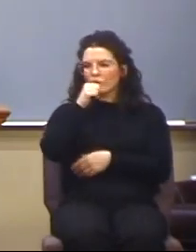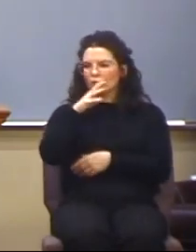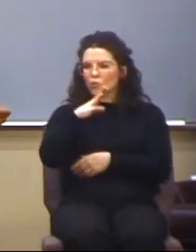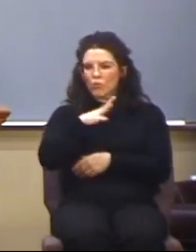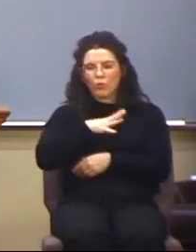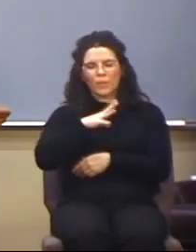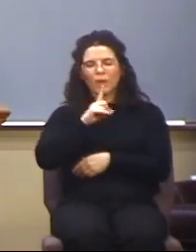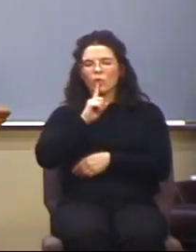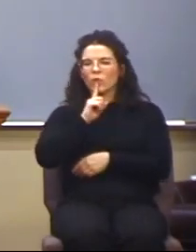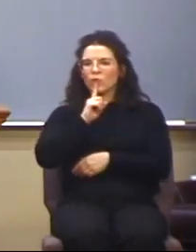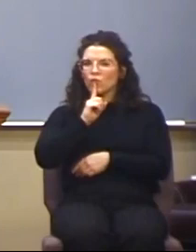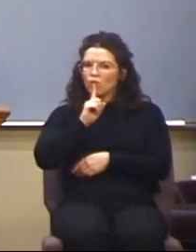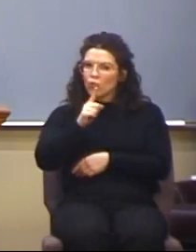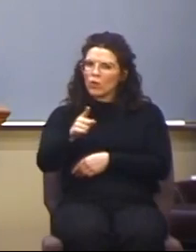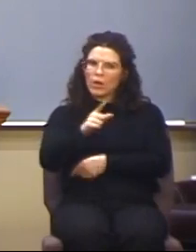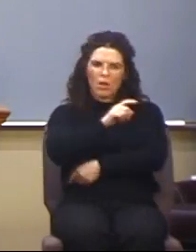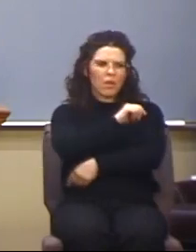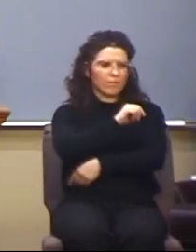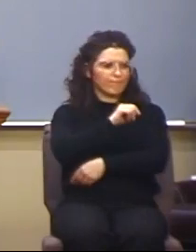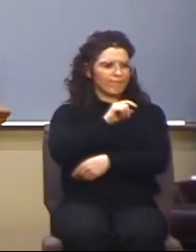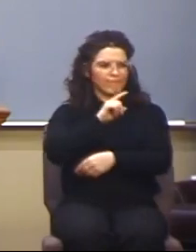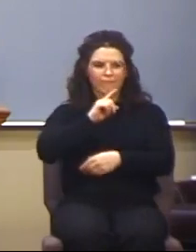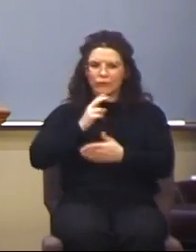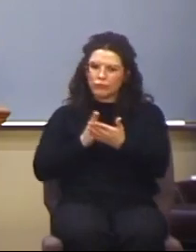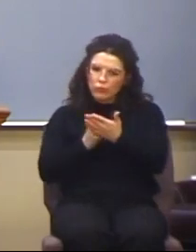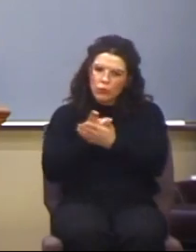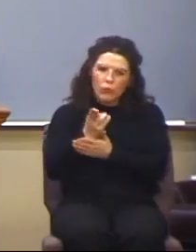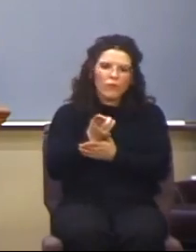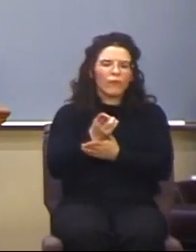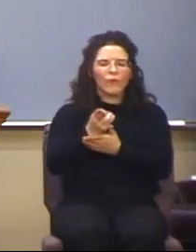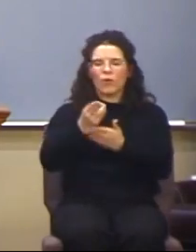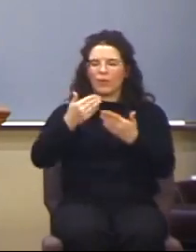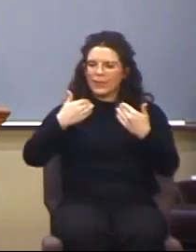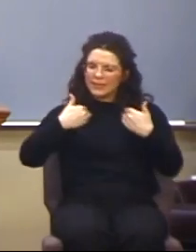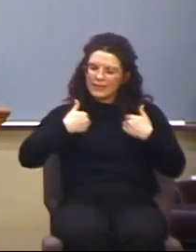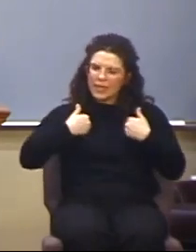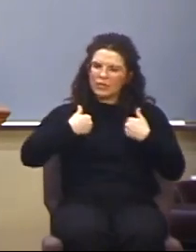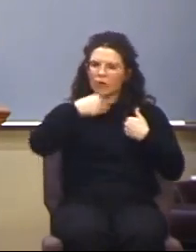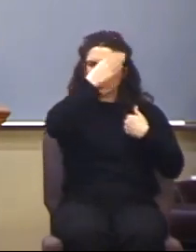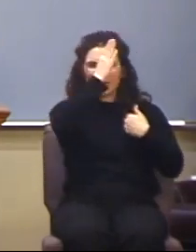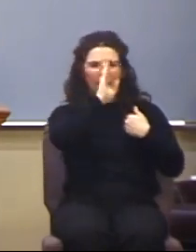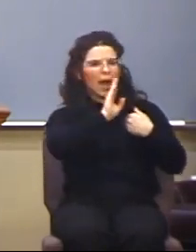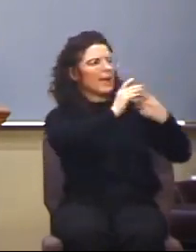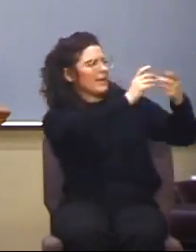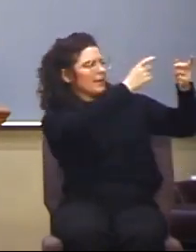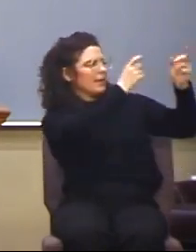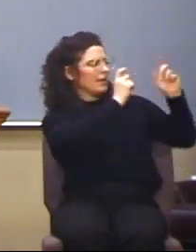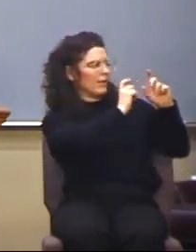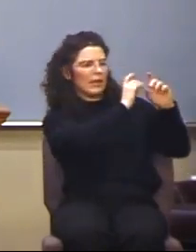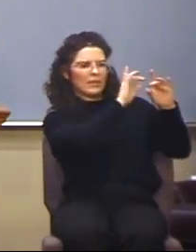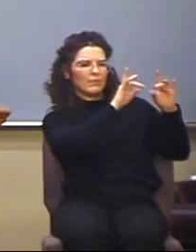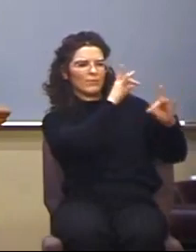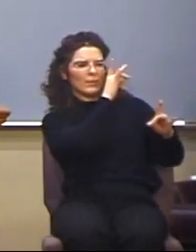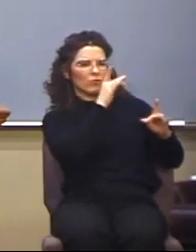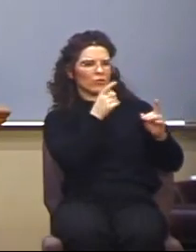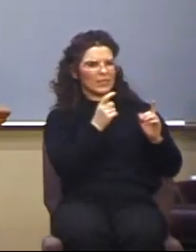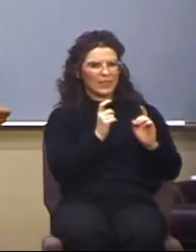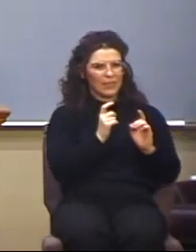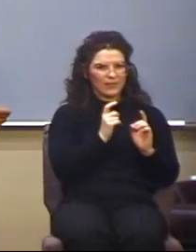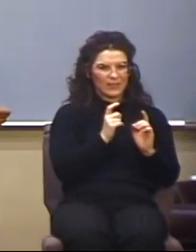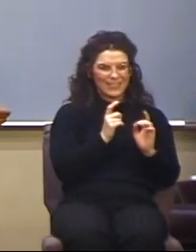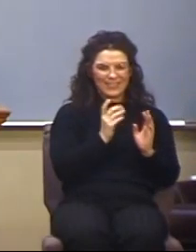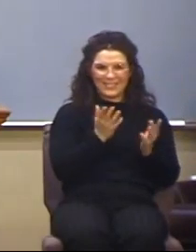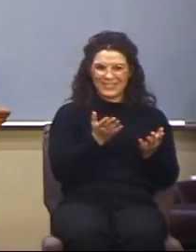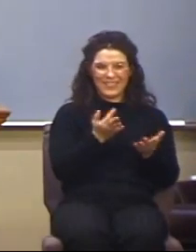authentic possessor of a God-given spiritual gift. In fact, the passages are